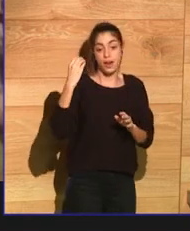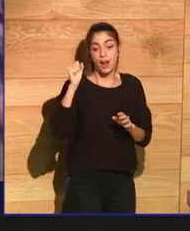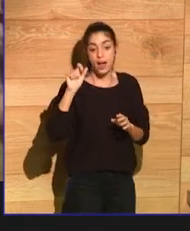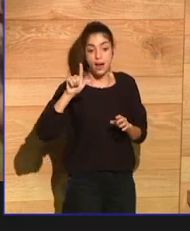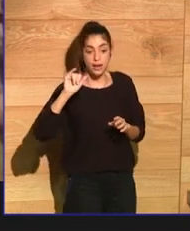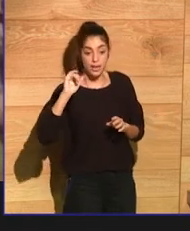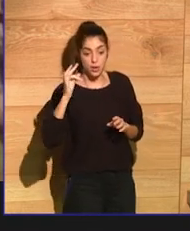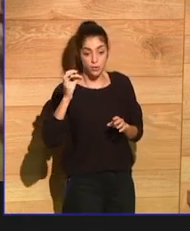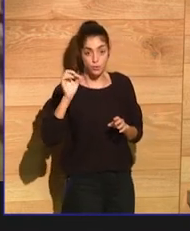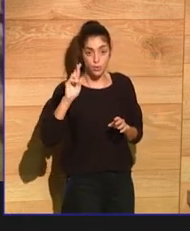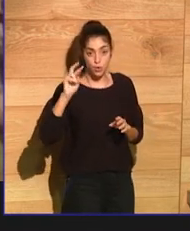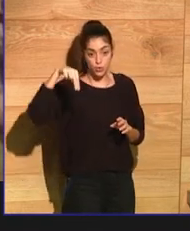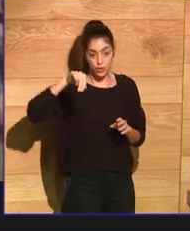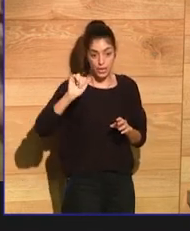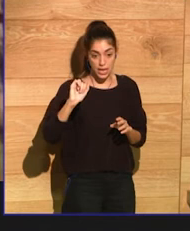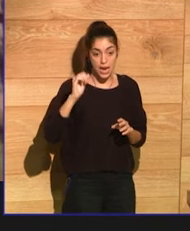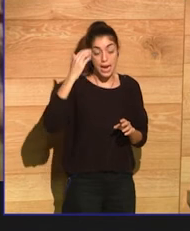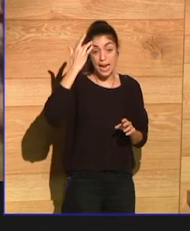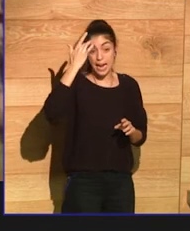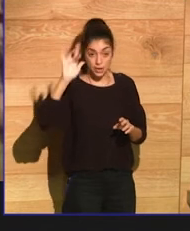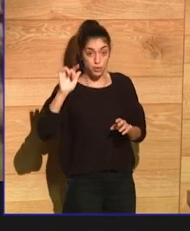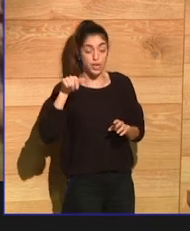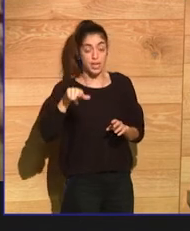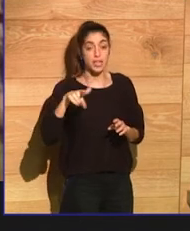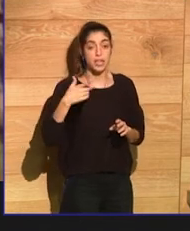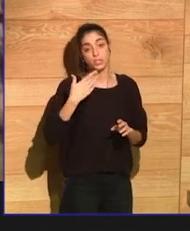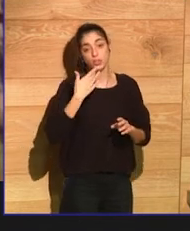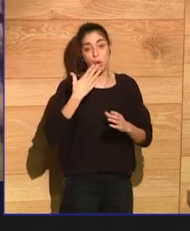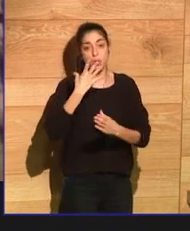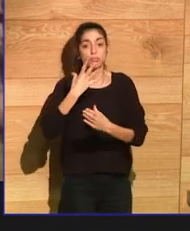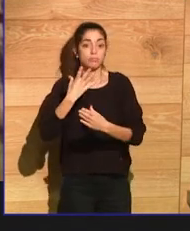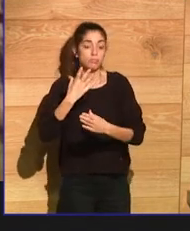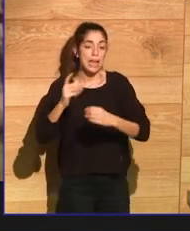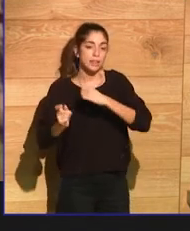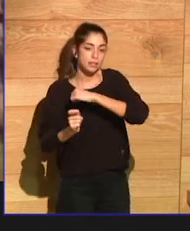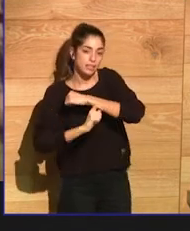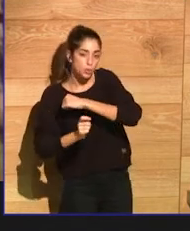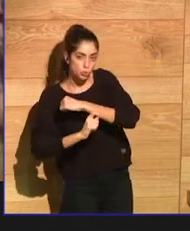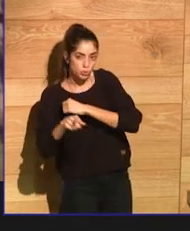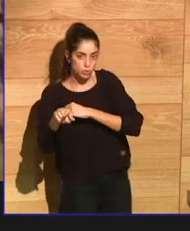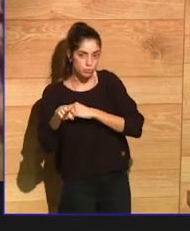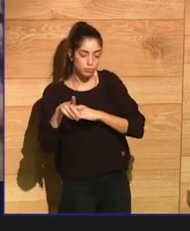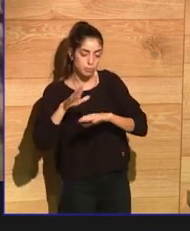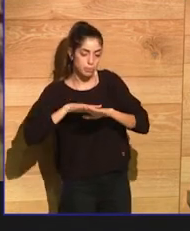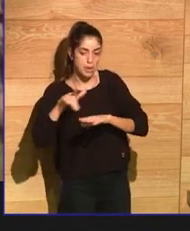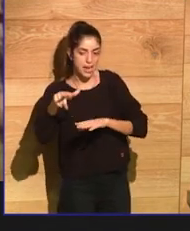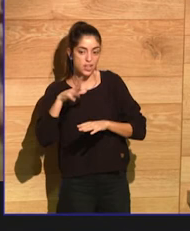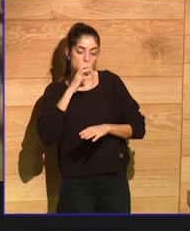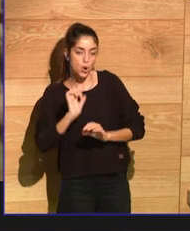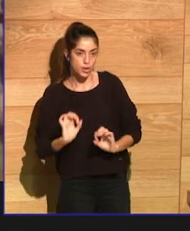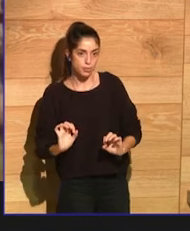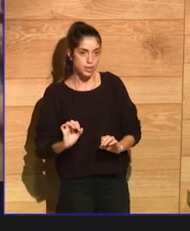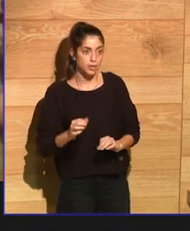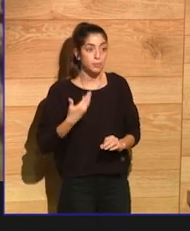huge miserable trap for them. So in a way, I was doing the same thing with Adjustment Day, where again, people